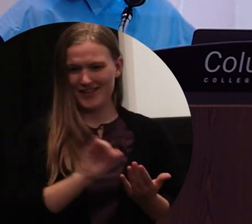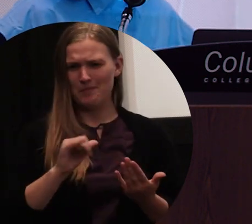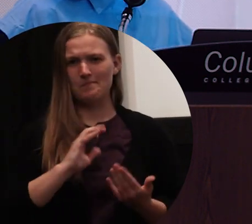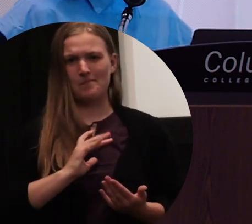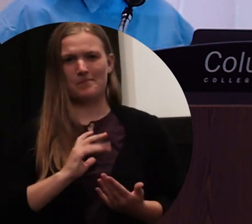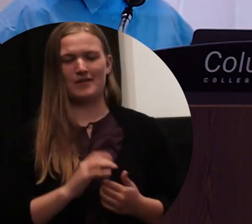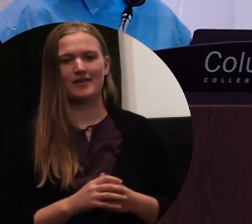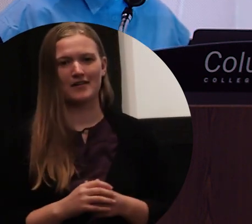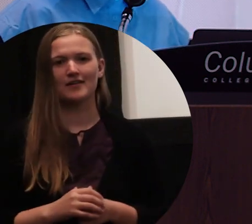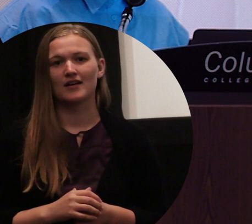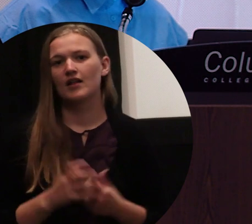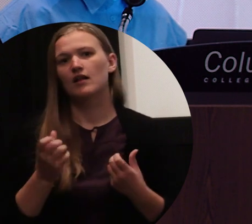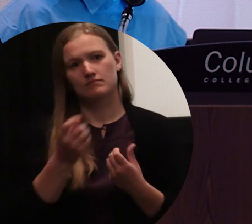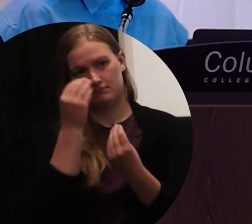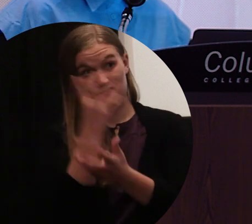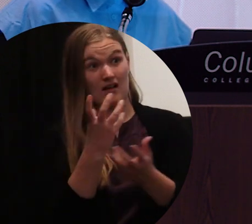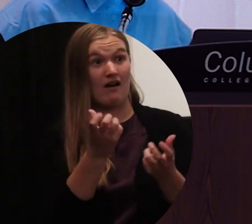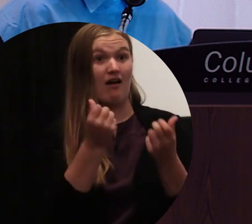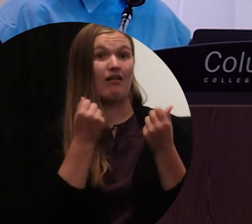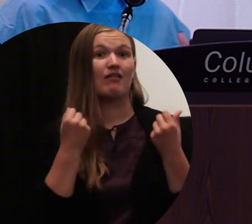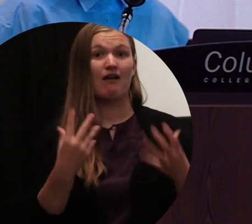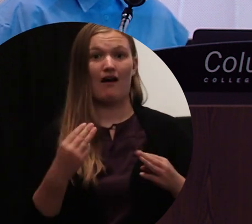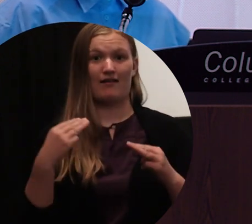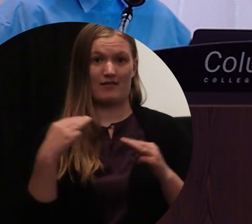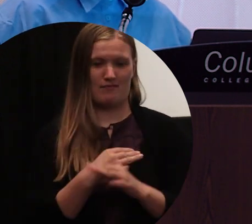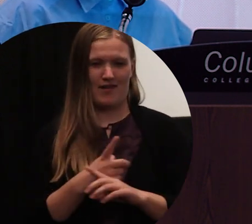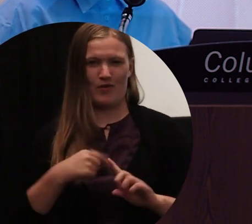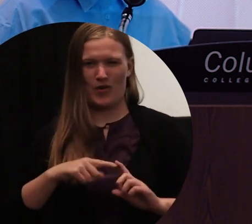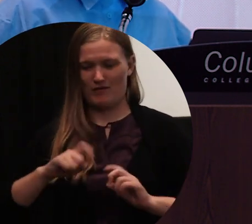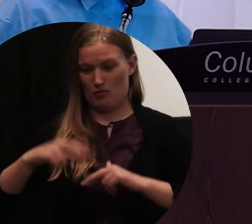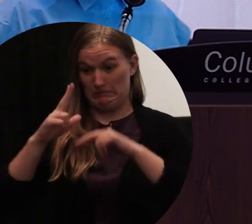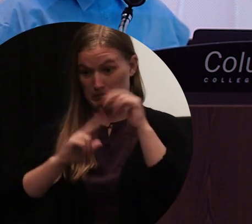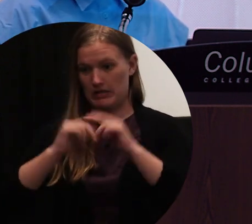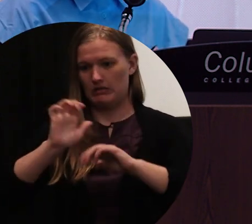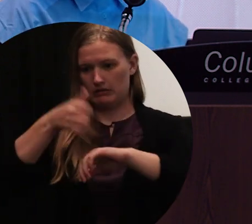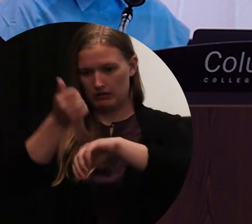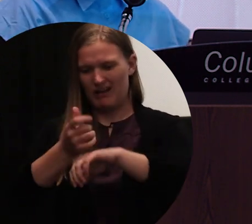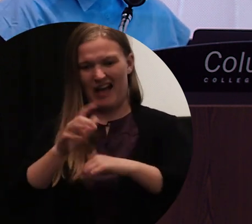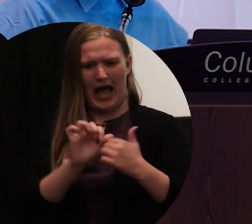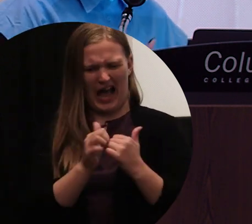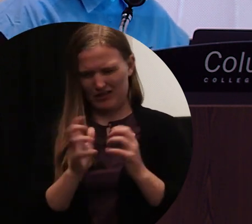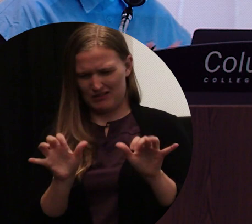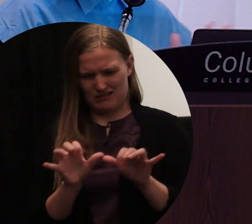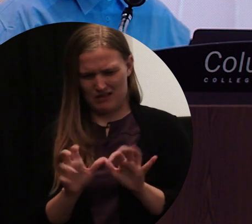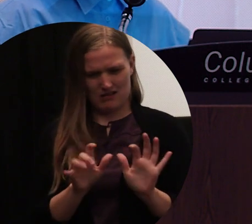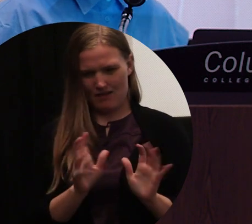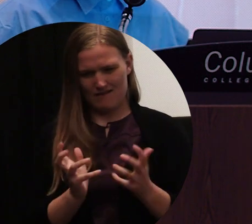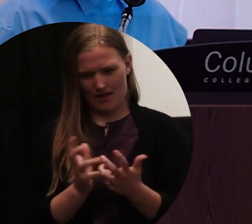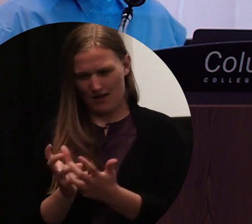a lot of math. Like I said, there's a lot of things to figure out when you're building something like, like, how do these things work?